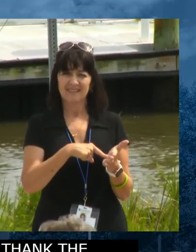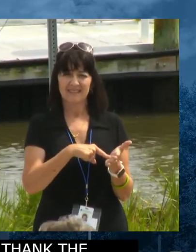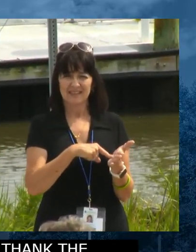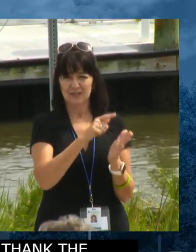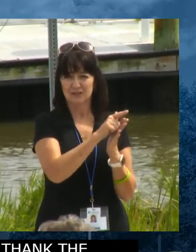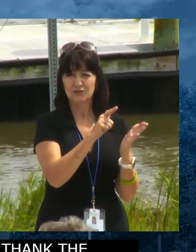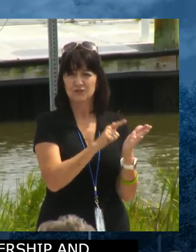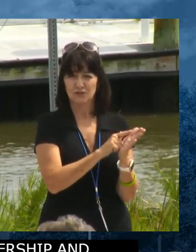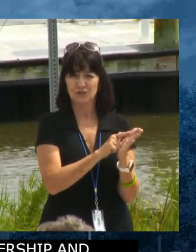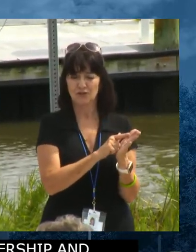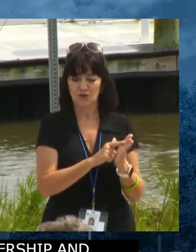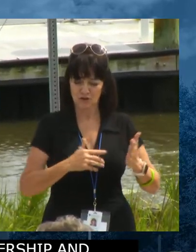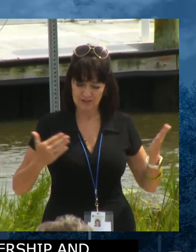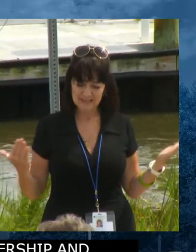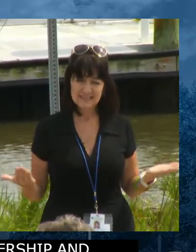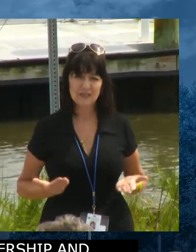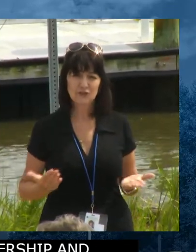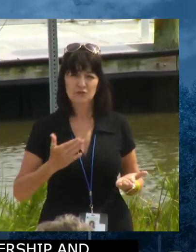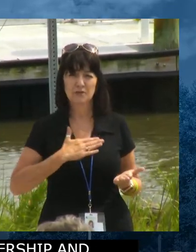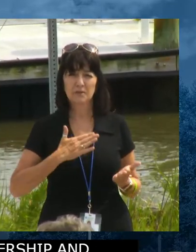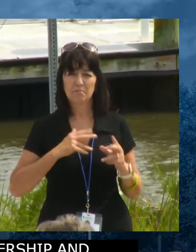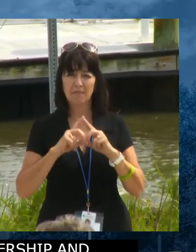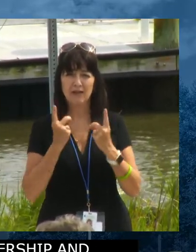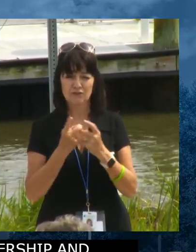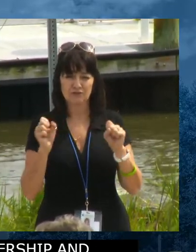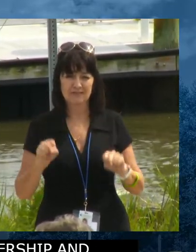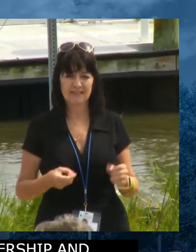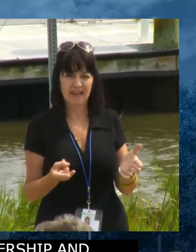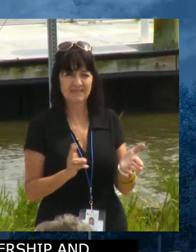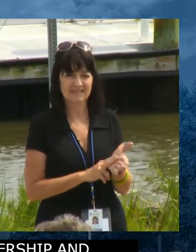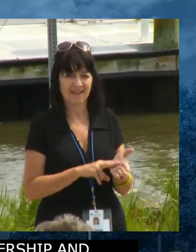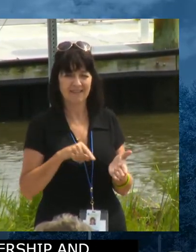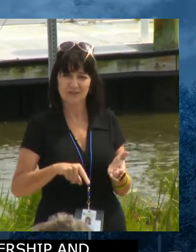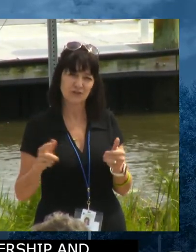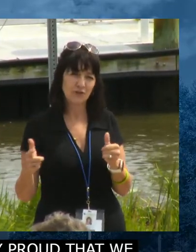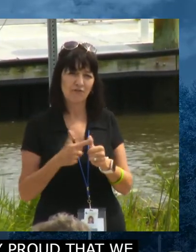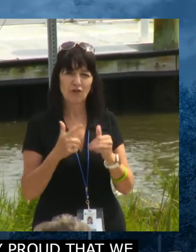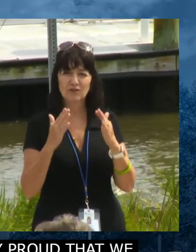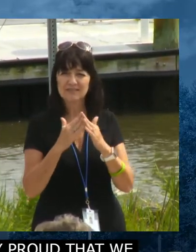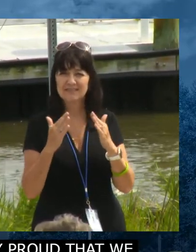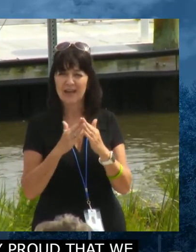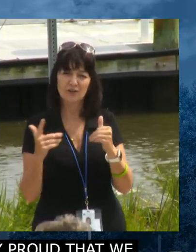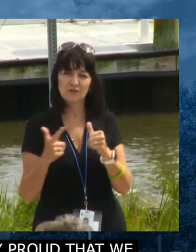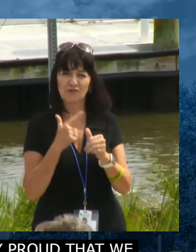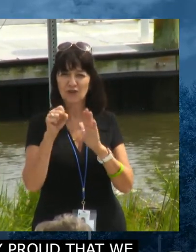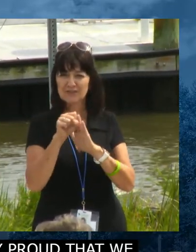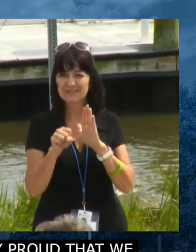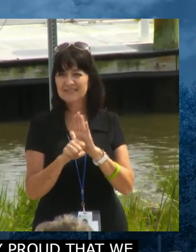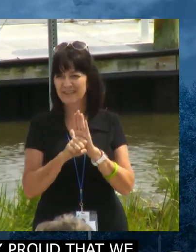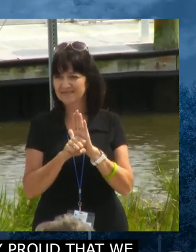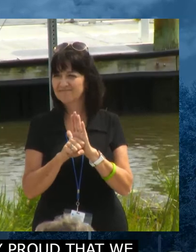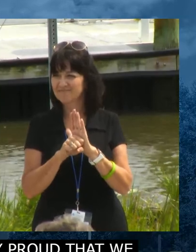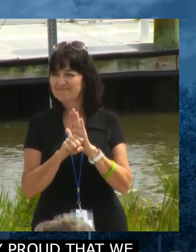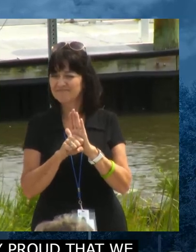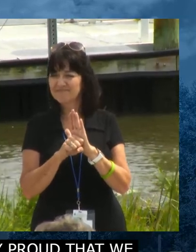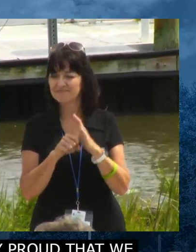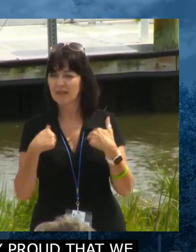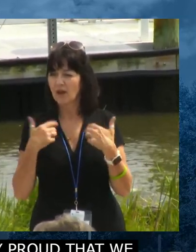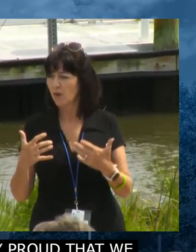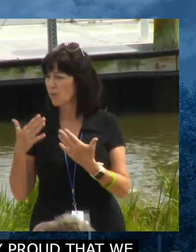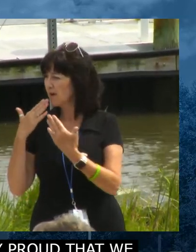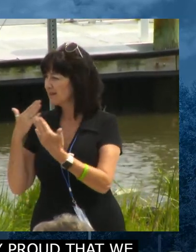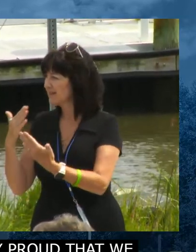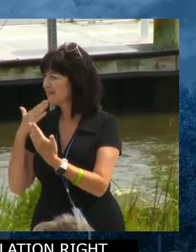right here in the six state senate district. Here in the first town in the first state. And I want to thank all of our partners. The speaker and I